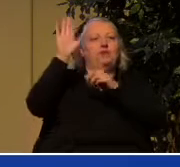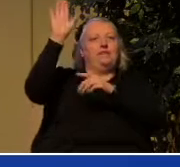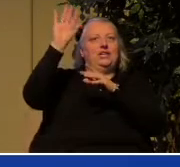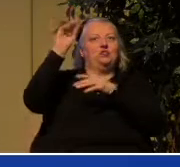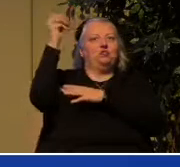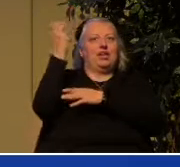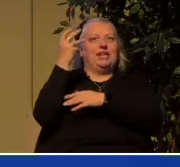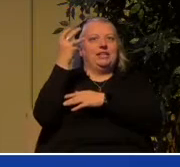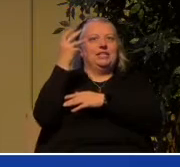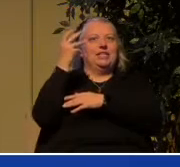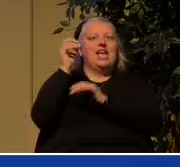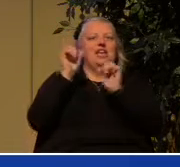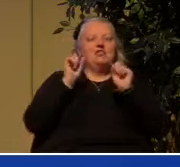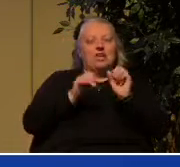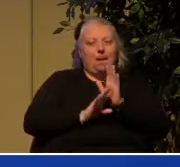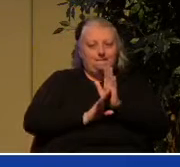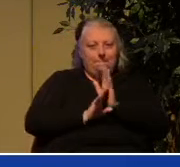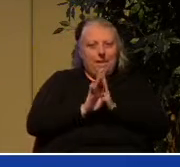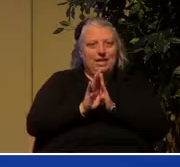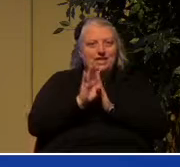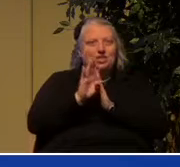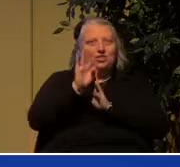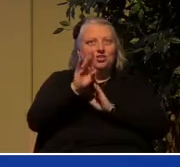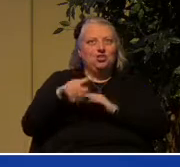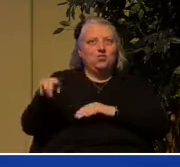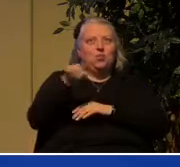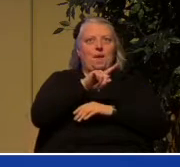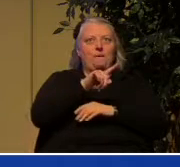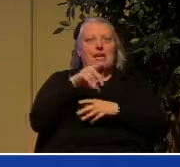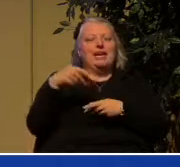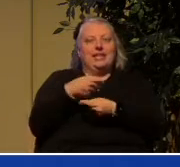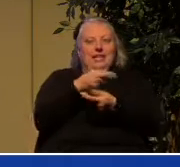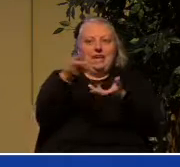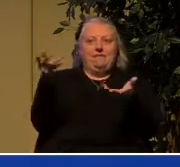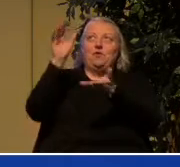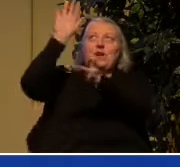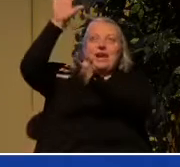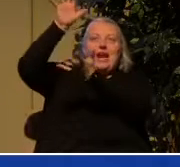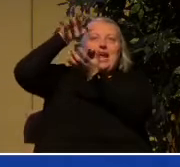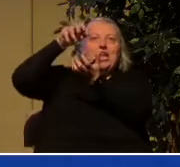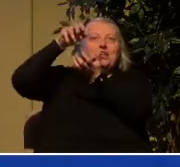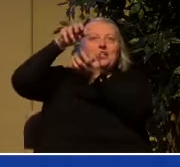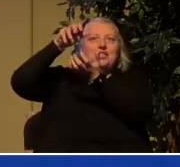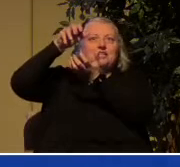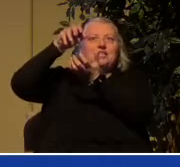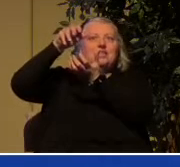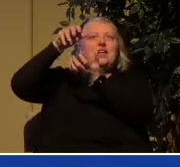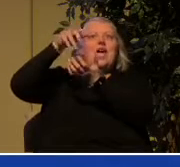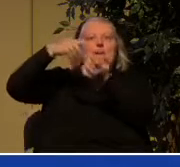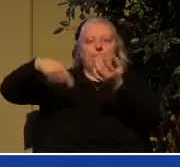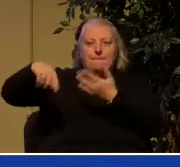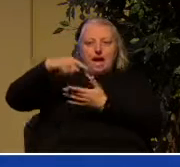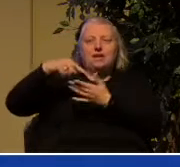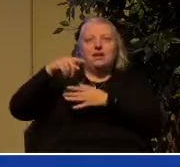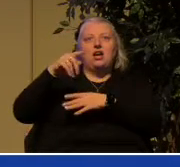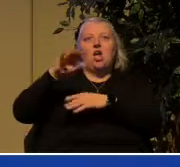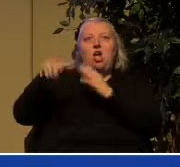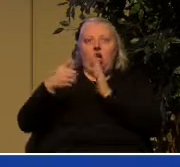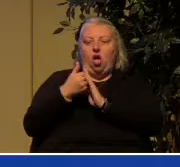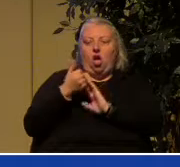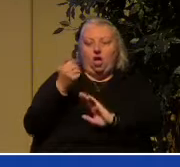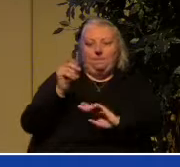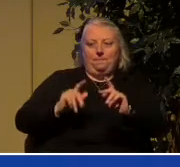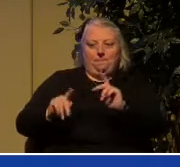build you up give you an inheritance among all those who are satisfied